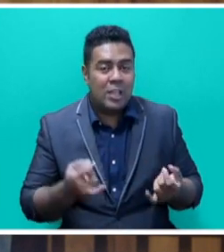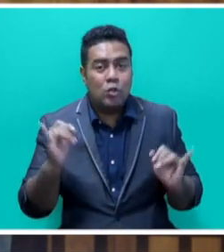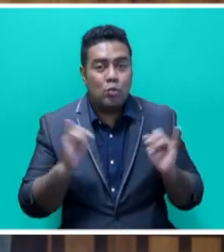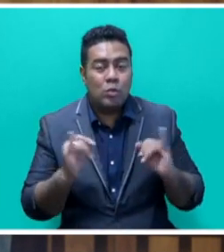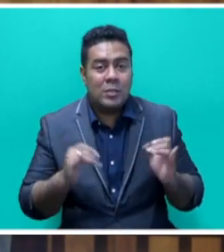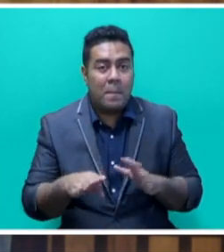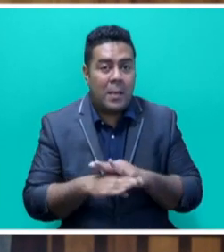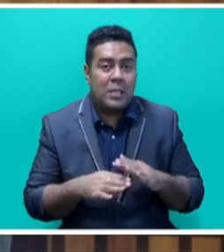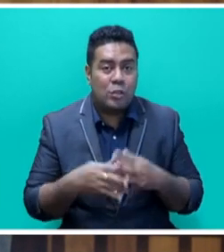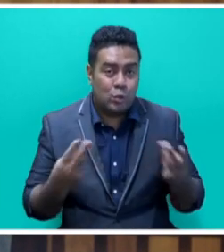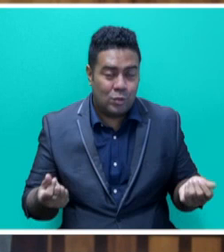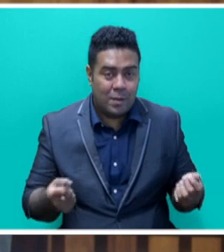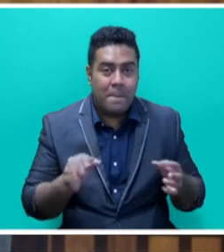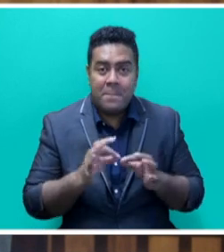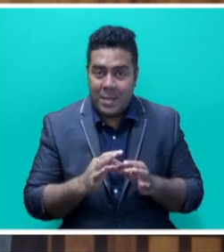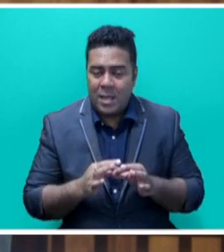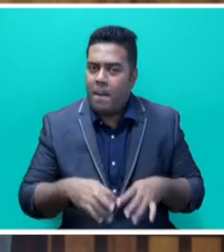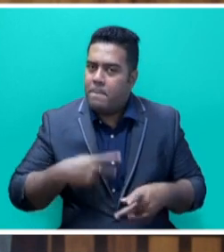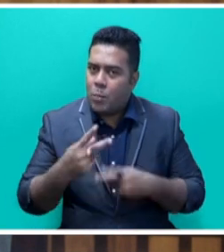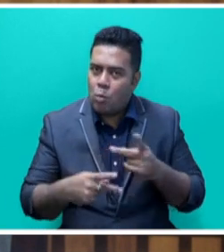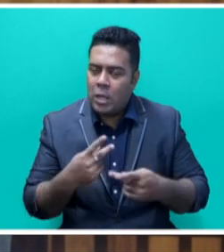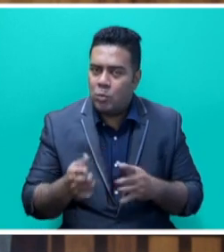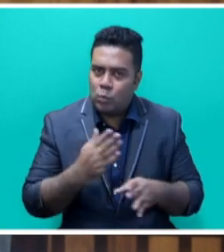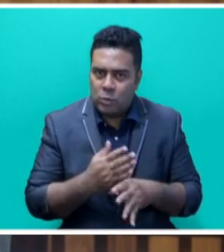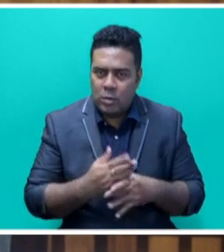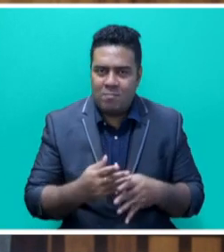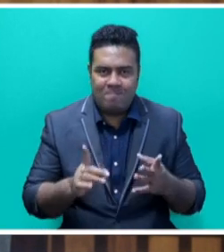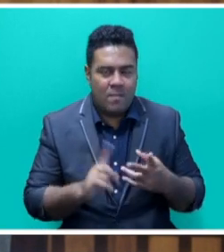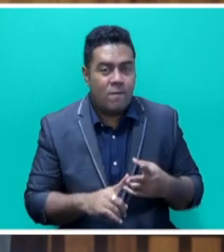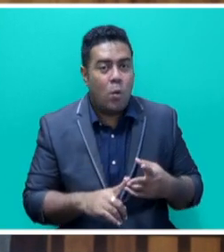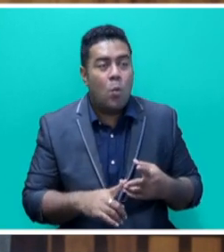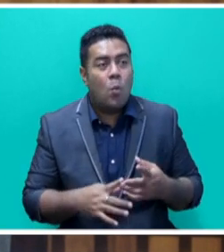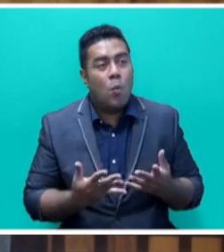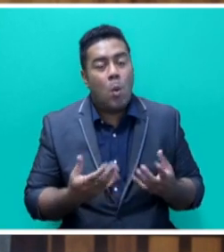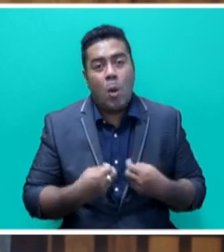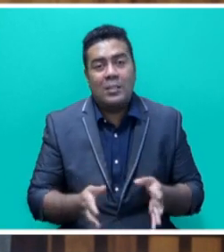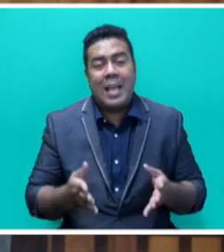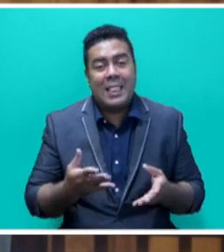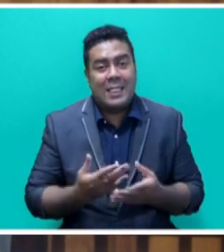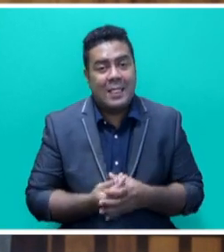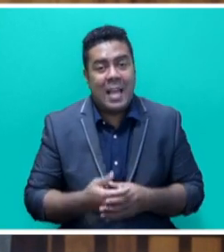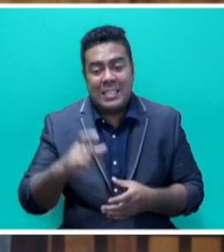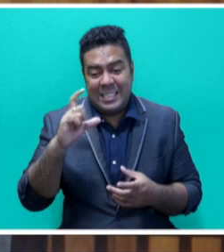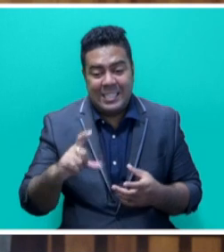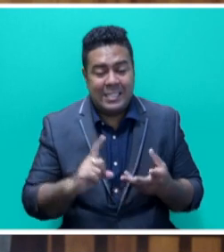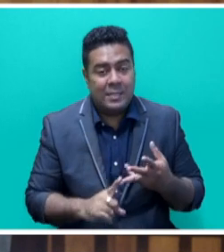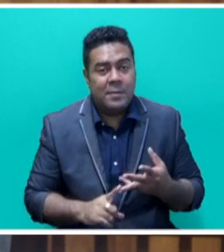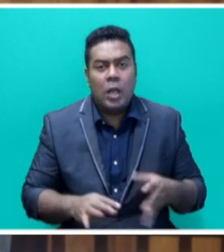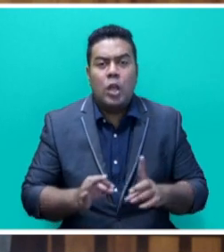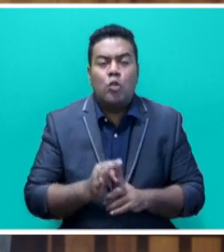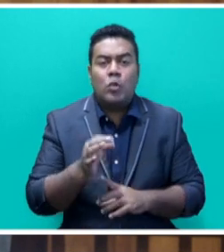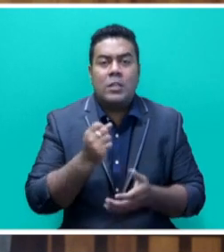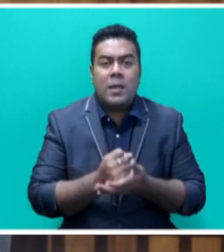solutions. B. Progress work program for Warsaw International Mechanism and Loss and Damage. And C. Increased